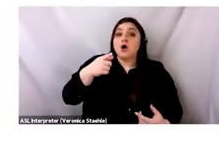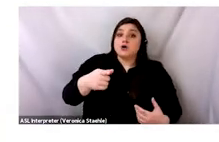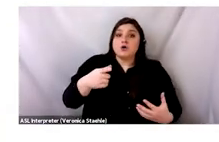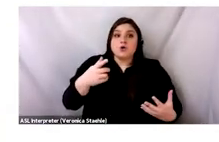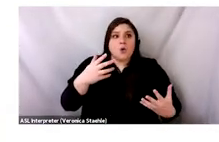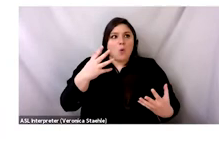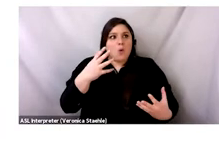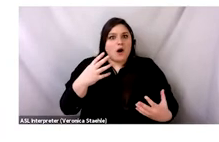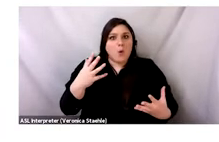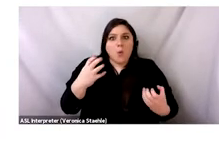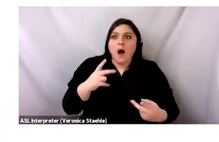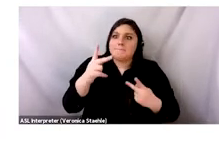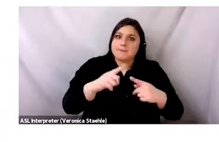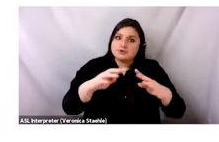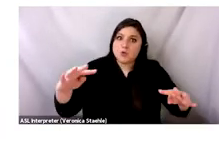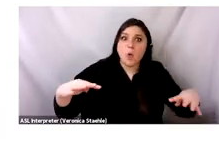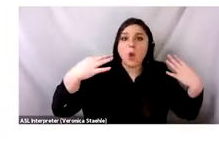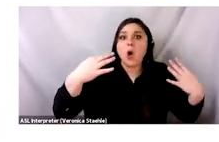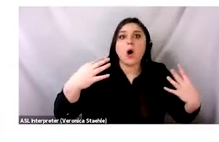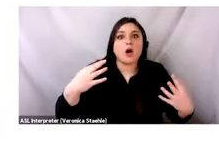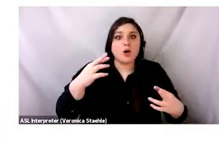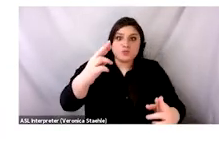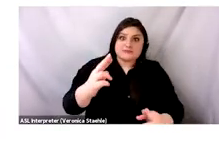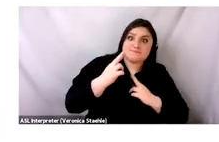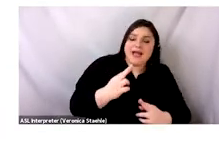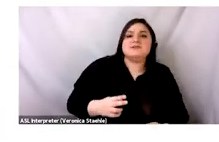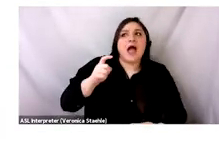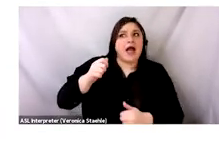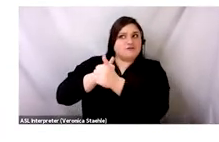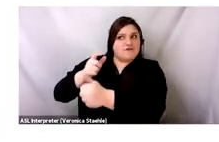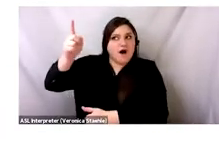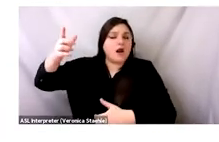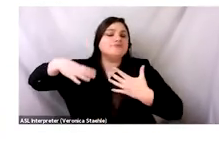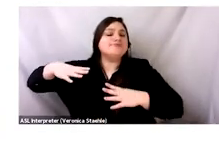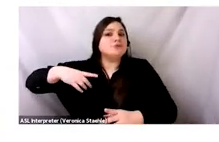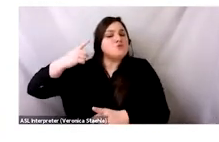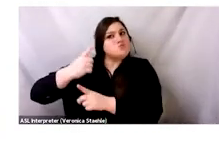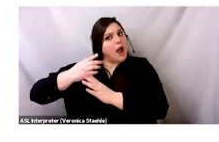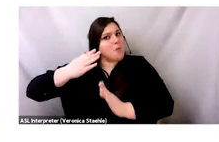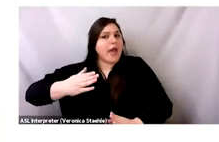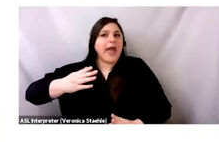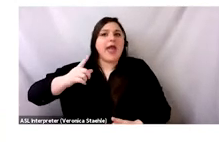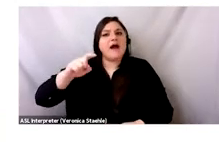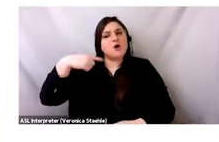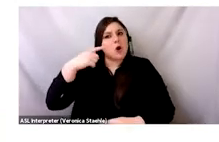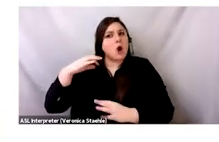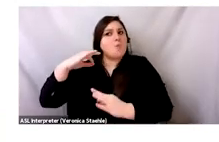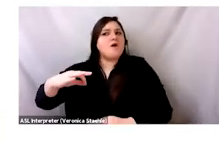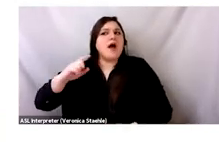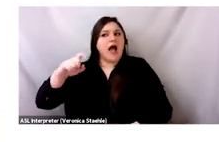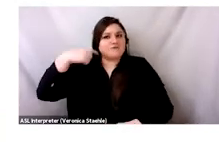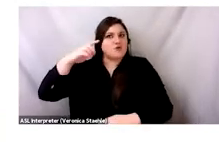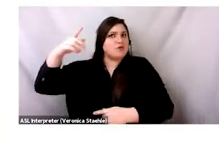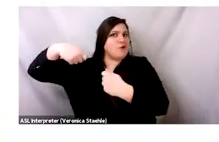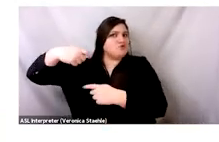archetype of how you look approachable or you look like well put together or you look like